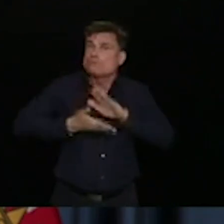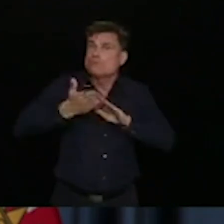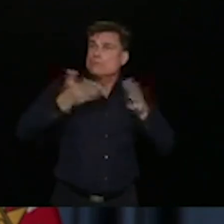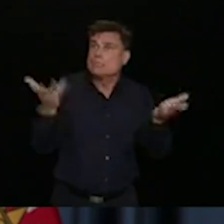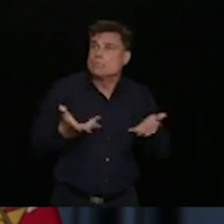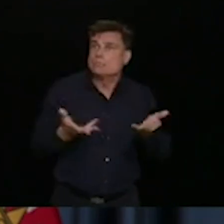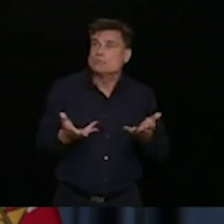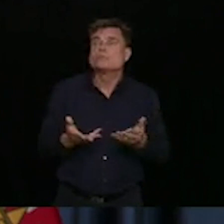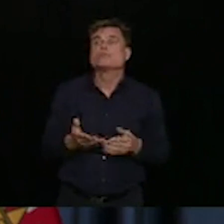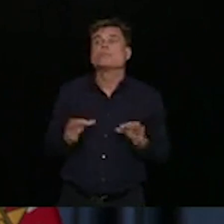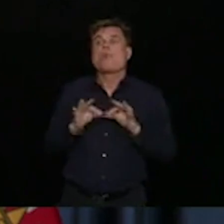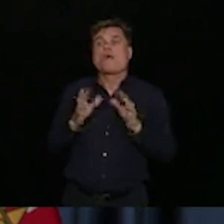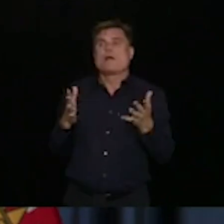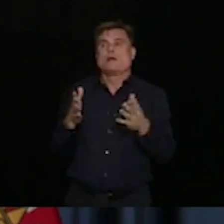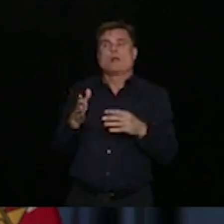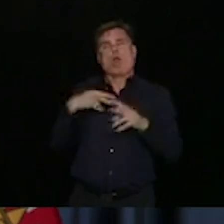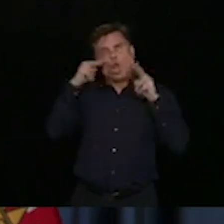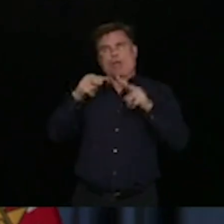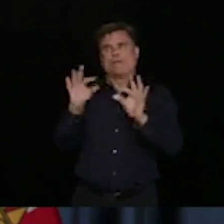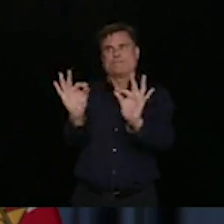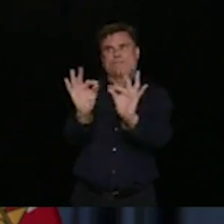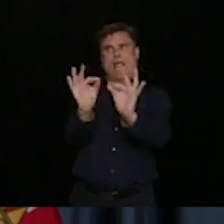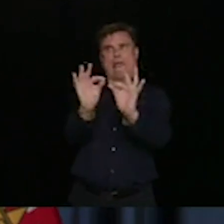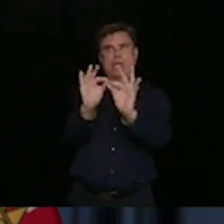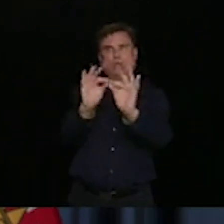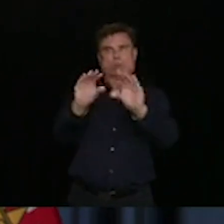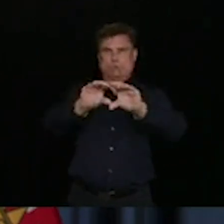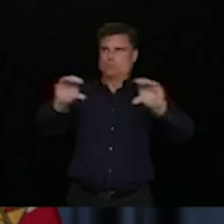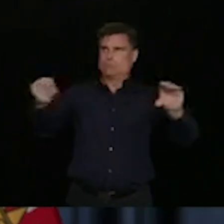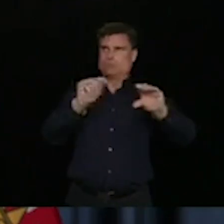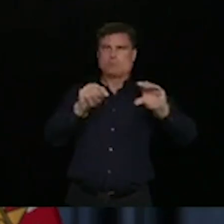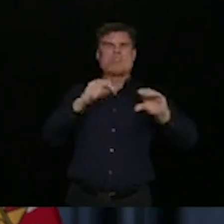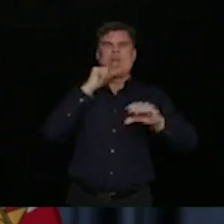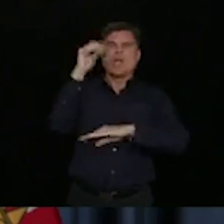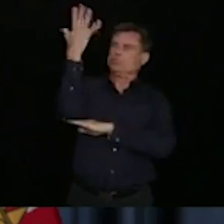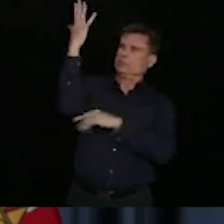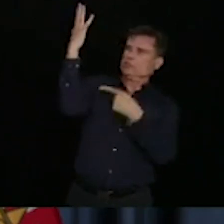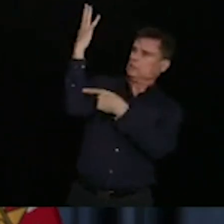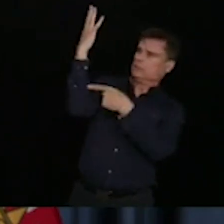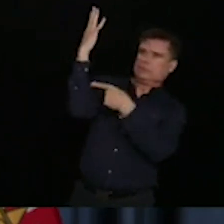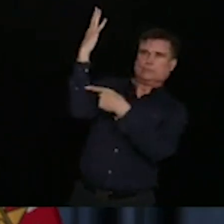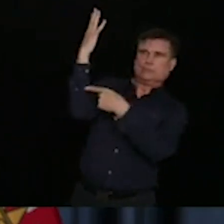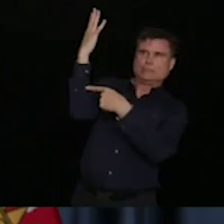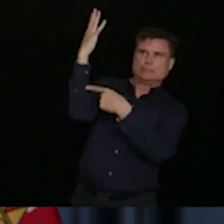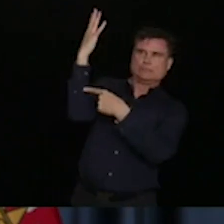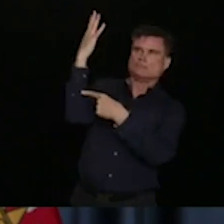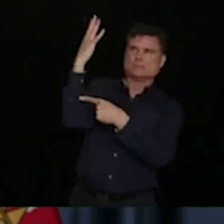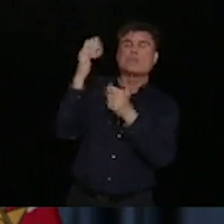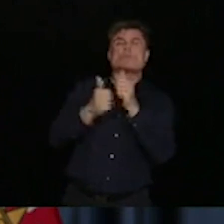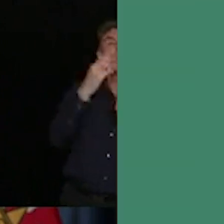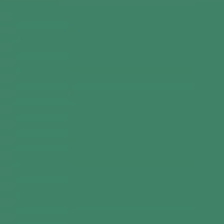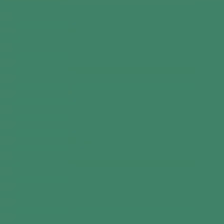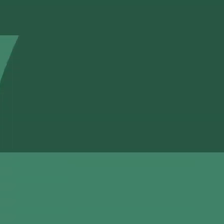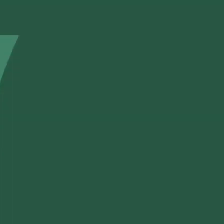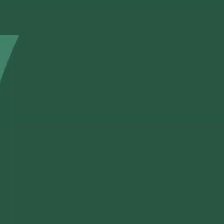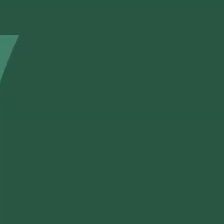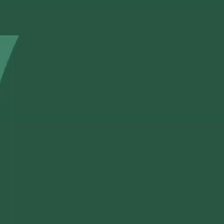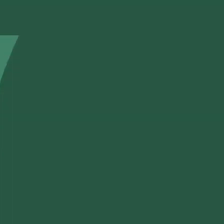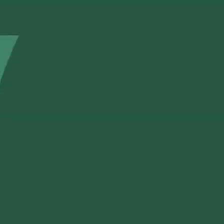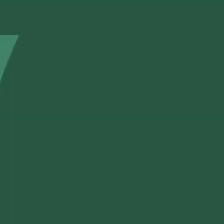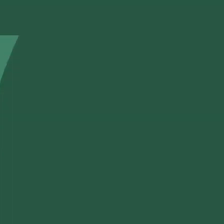way that industry will continue to thrive in British Columbia. And I think the vast majority of companies understand that. And we're going to work towards that in the months ahead.